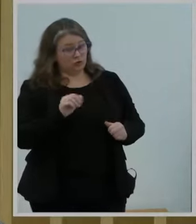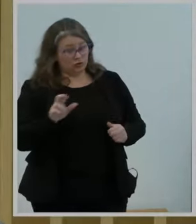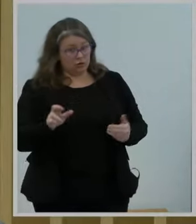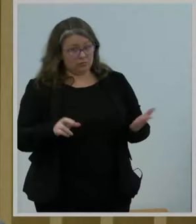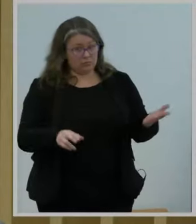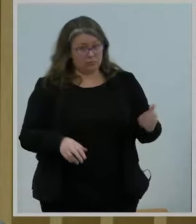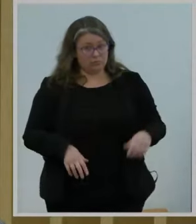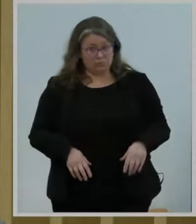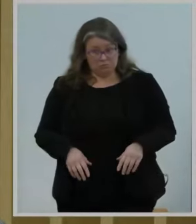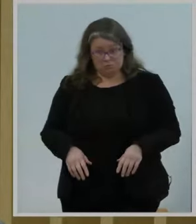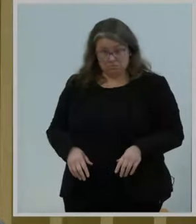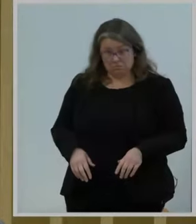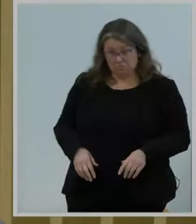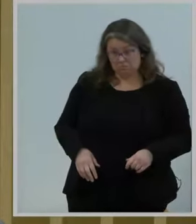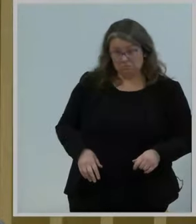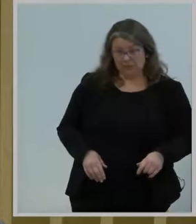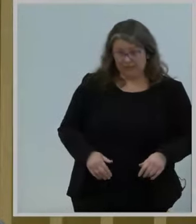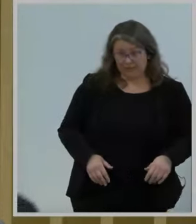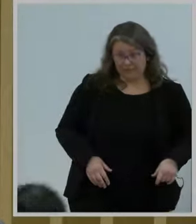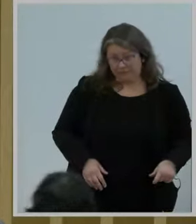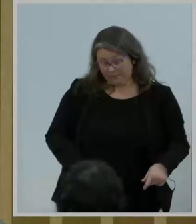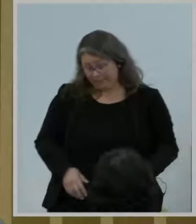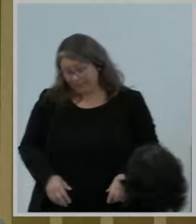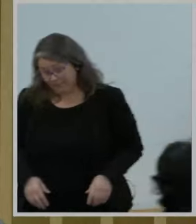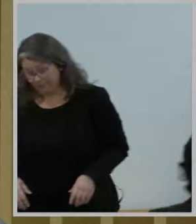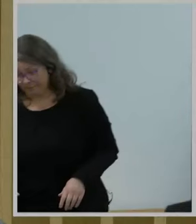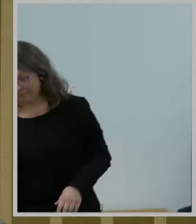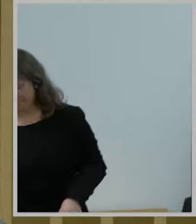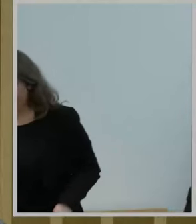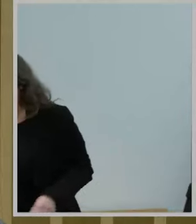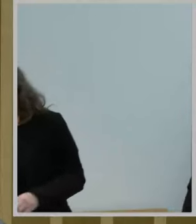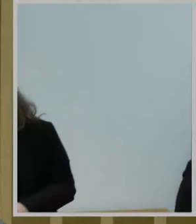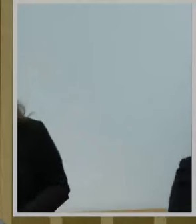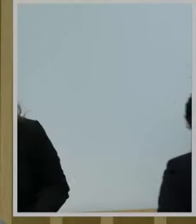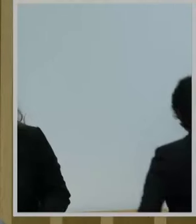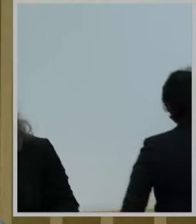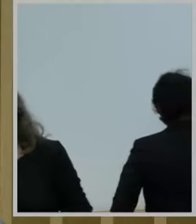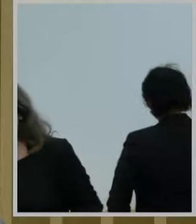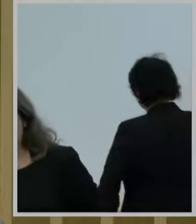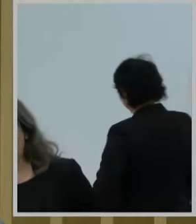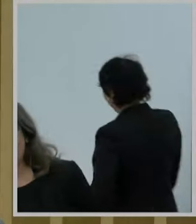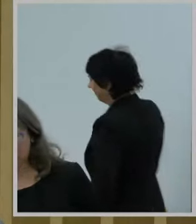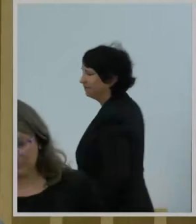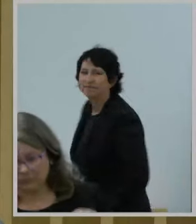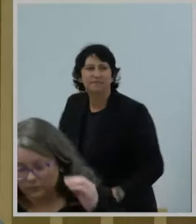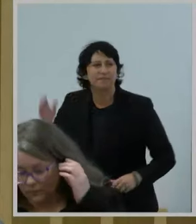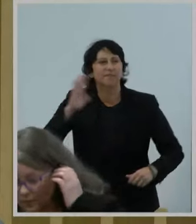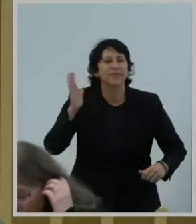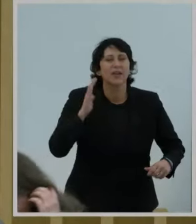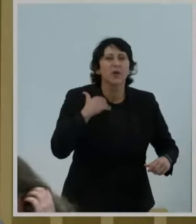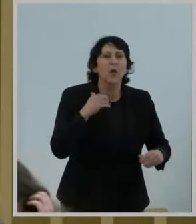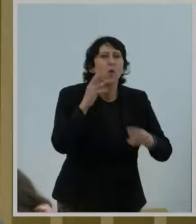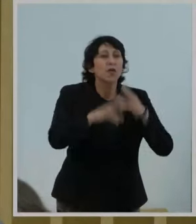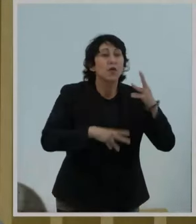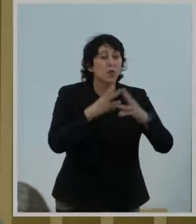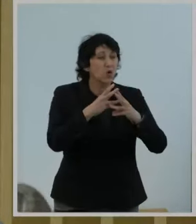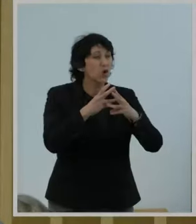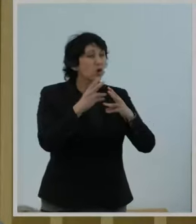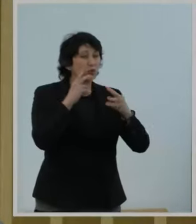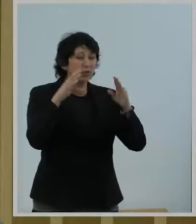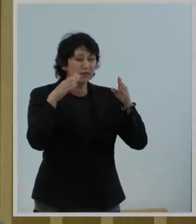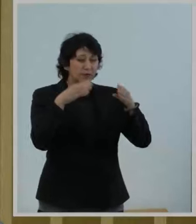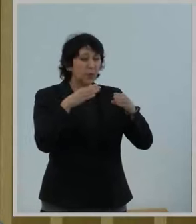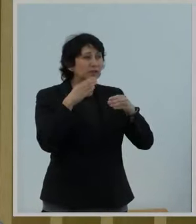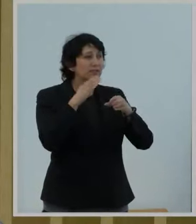2021, when the U.S. and the world at large were still very directly grappling with the COVID-19 pandemic,